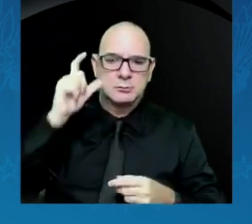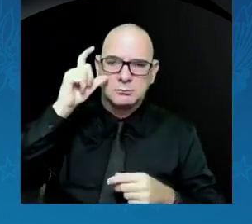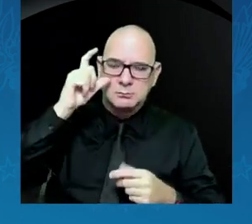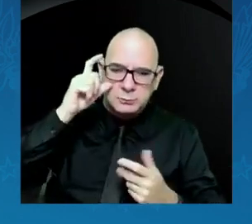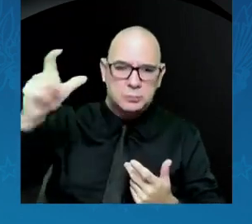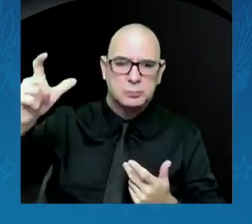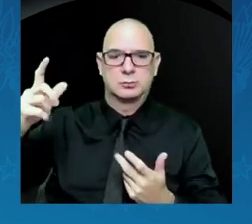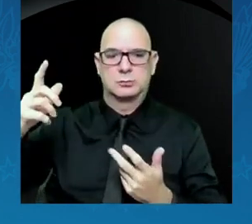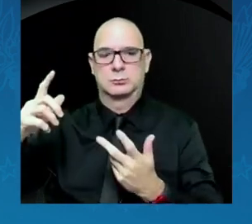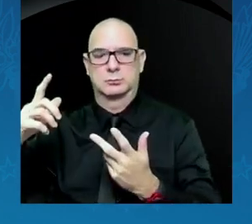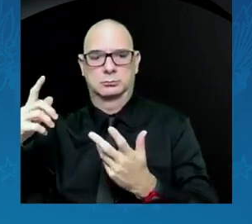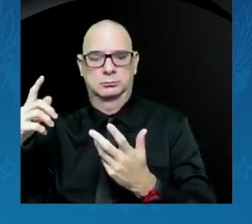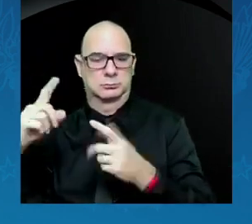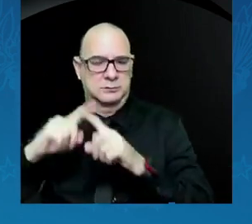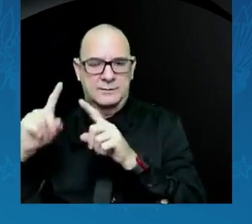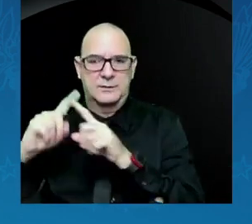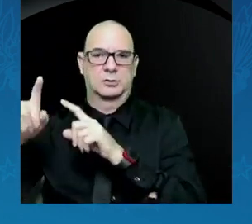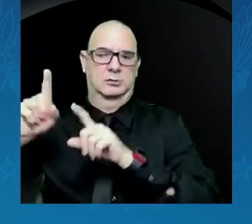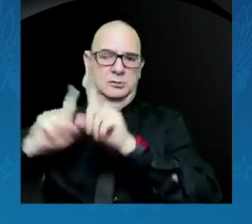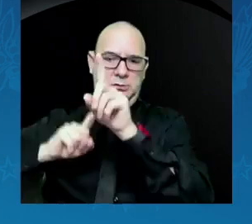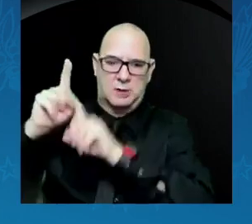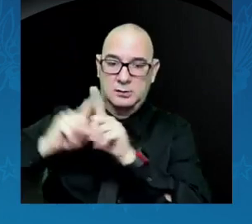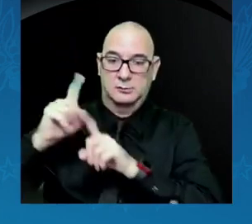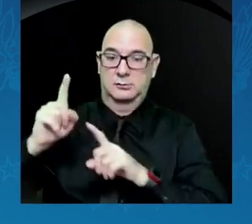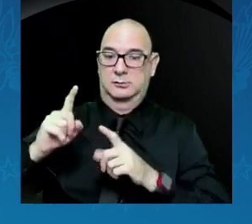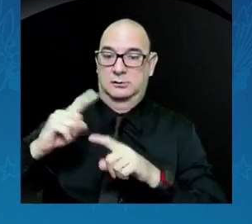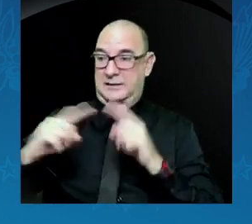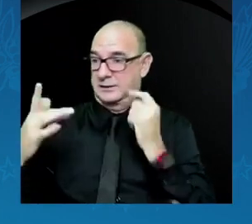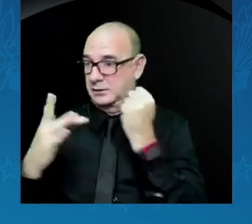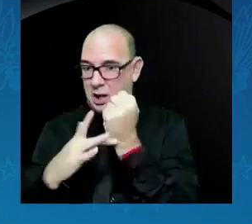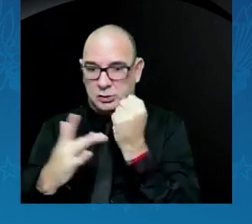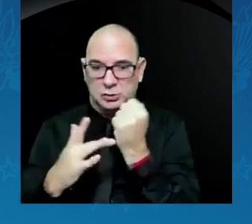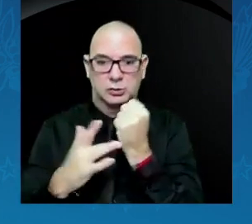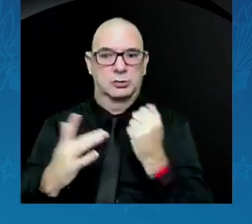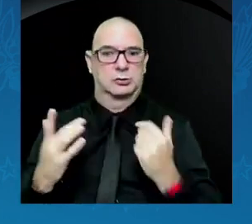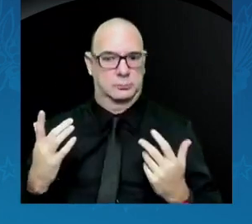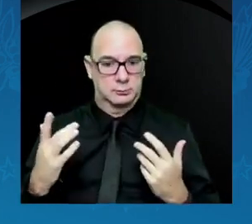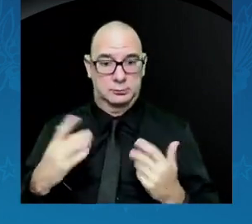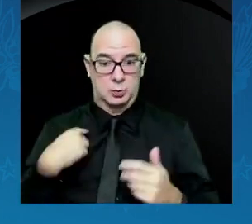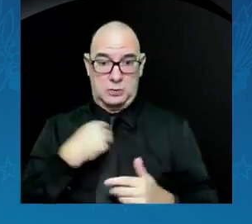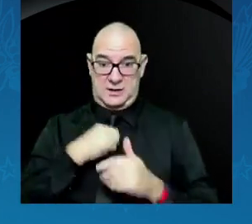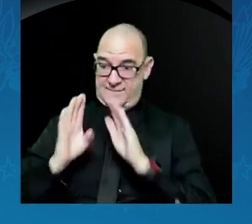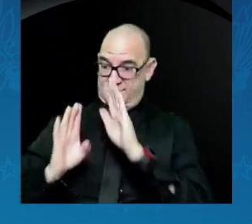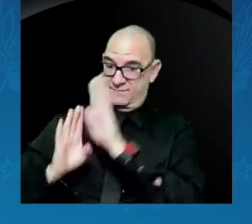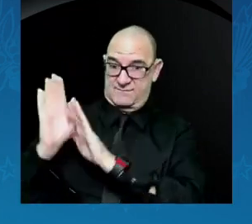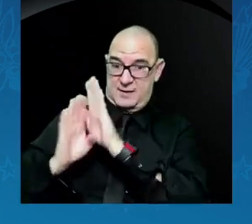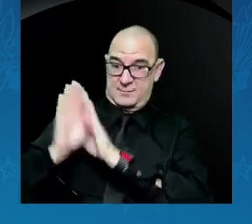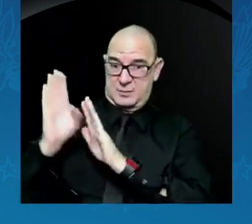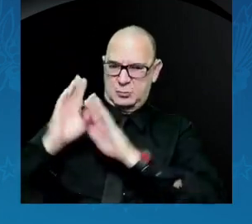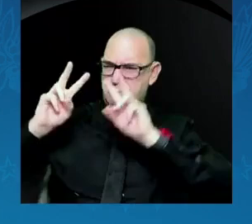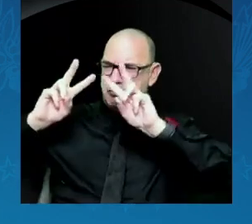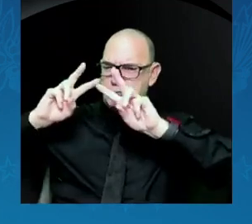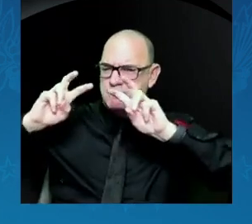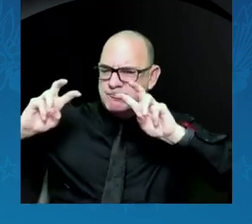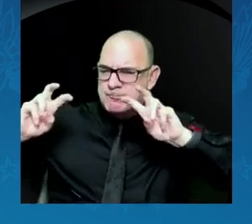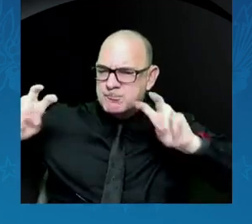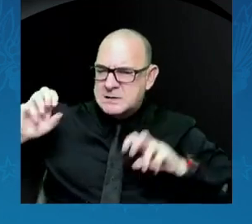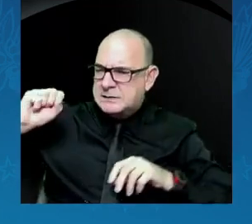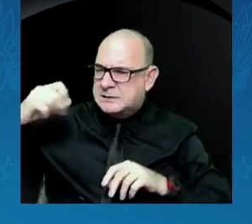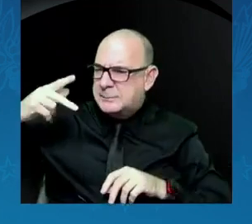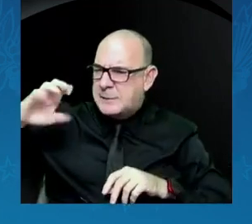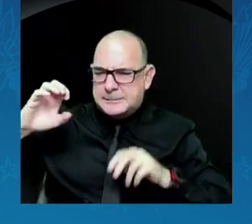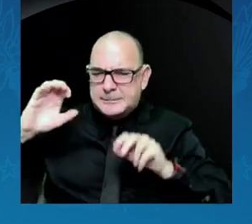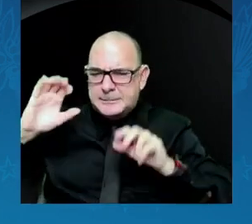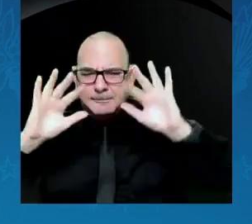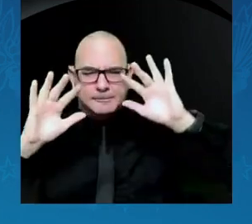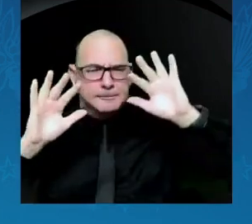With the technology we have developed to explore space from camera phones to CAT scans,